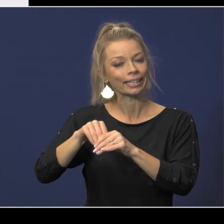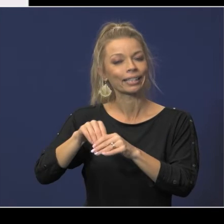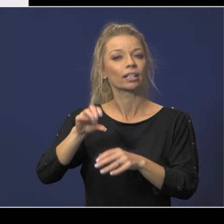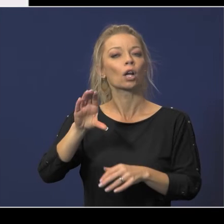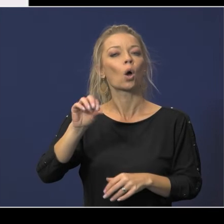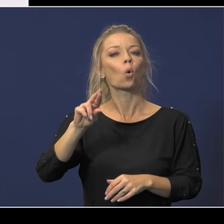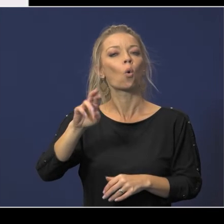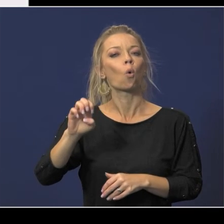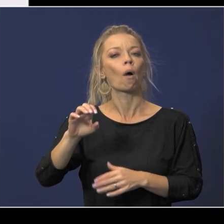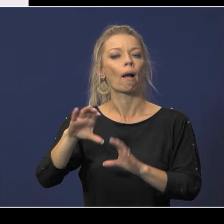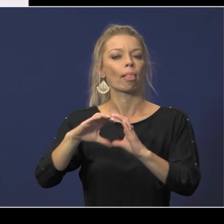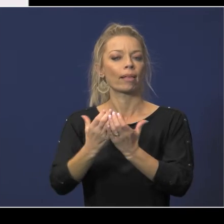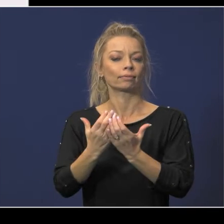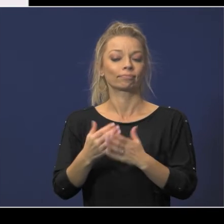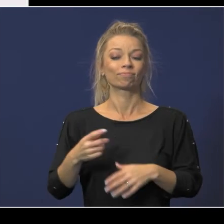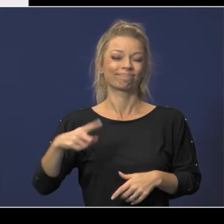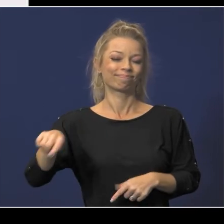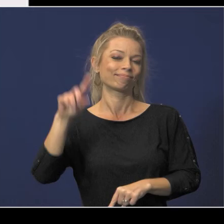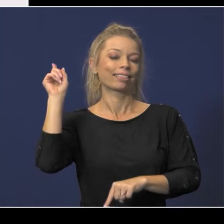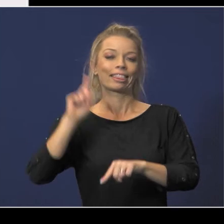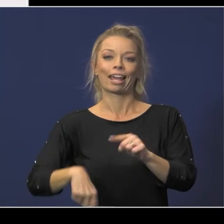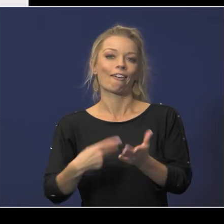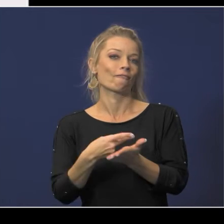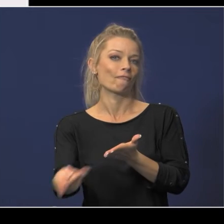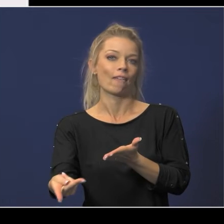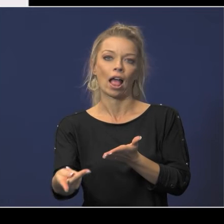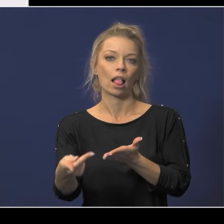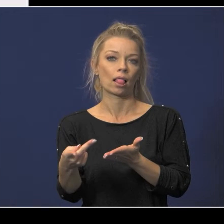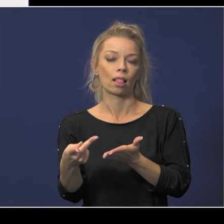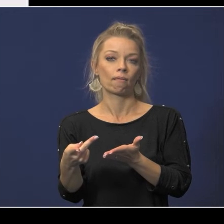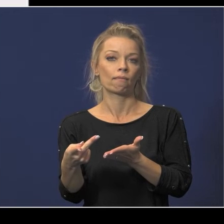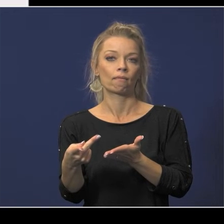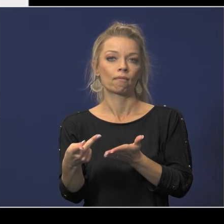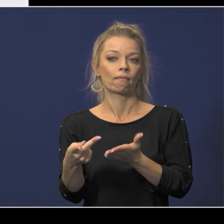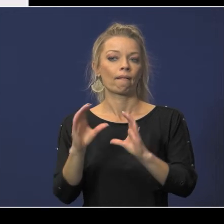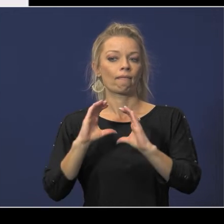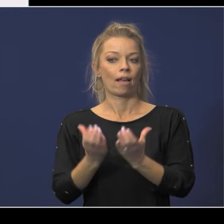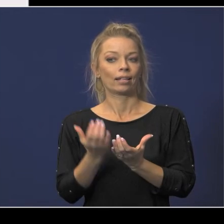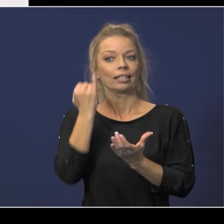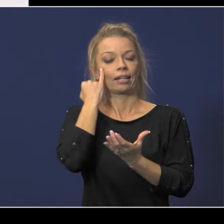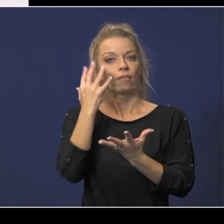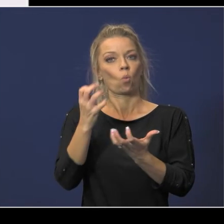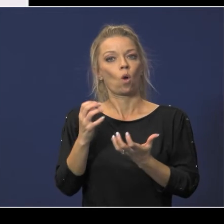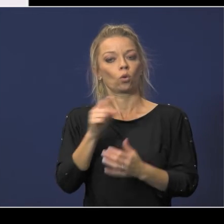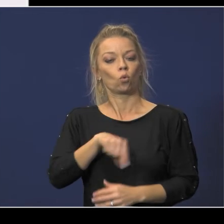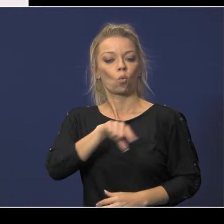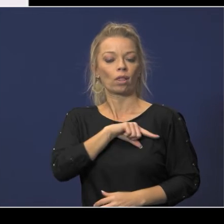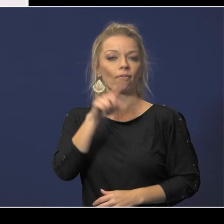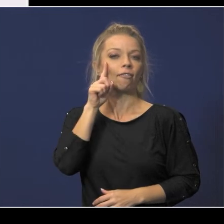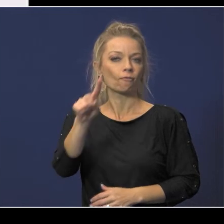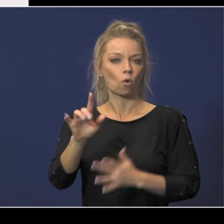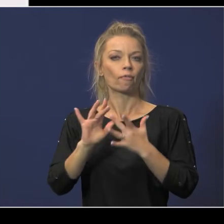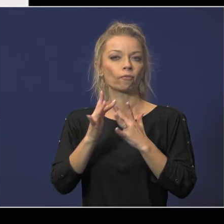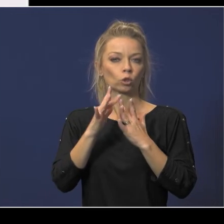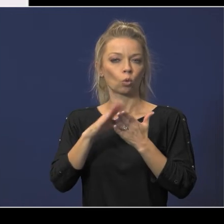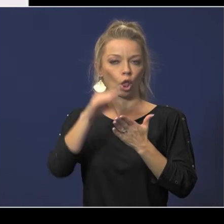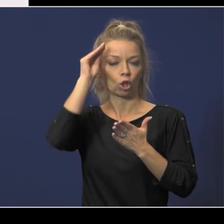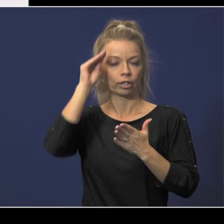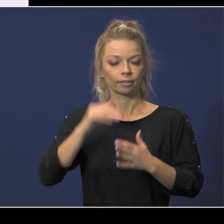so they couldn't be failing anything to be eligible for for for uh for uh for for for for the virtual learning um